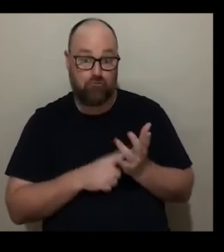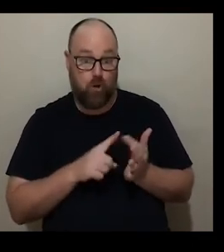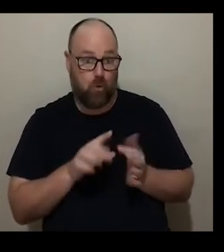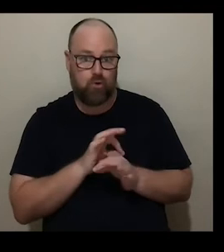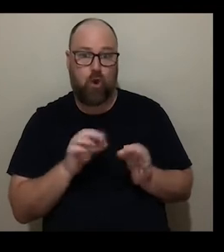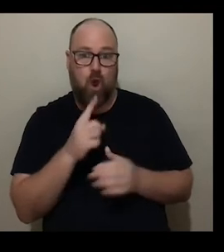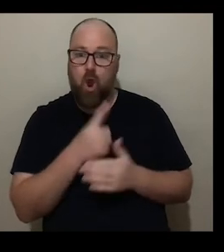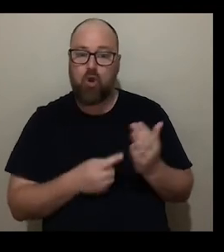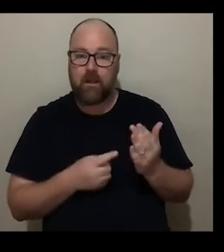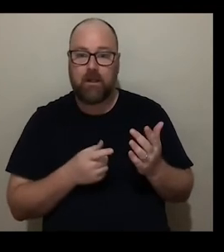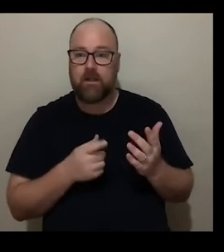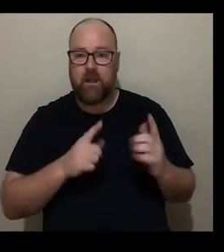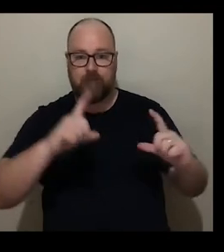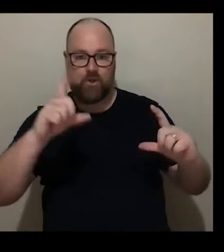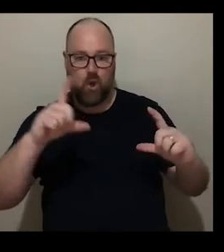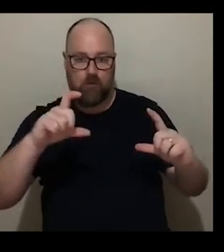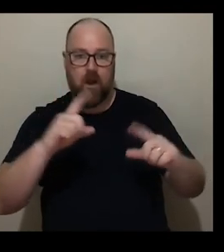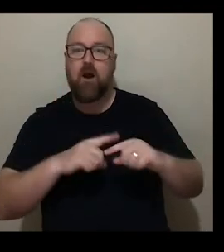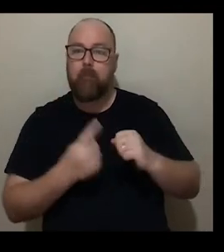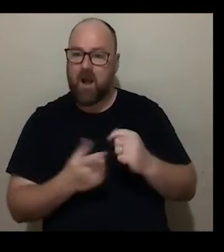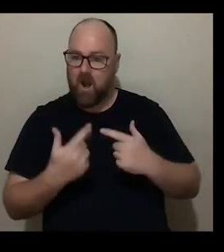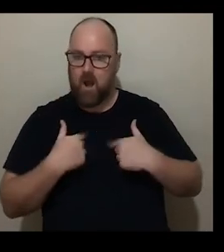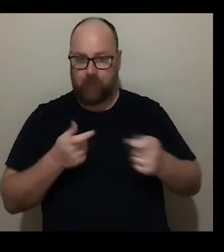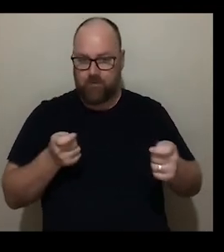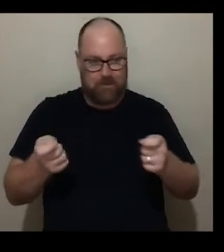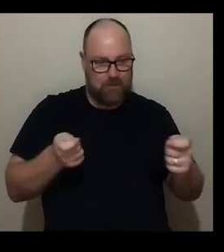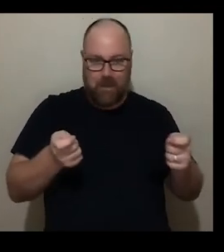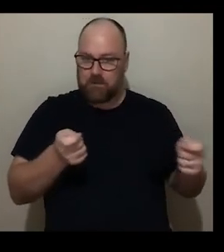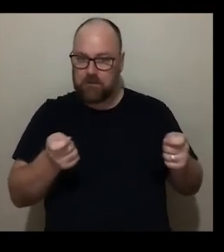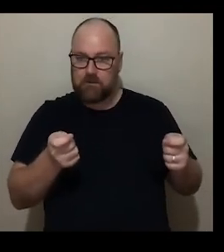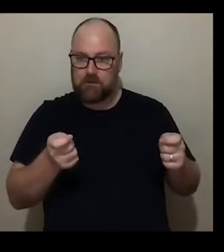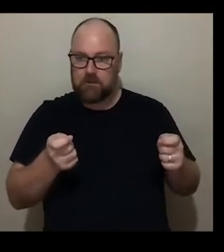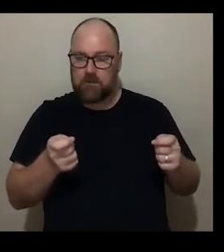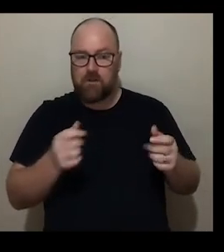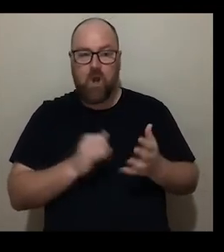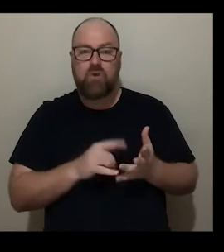photographer but facilitator so it was working with people and um